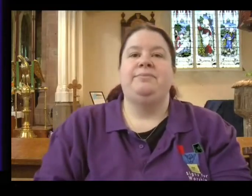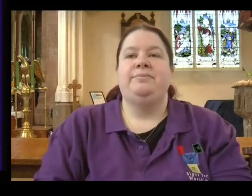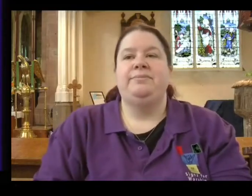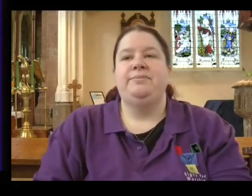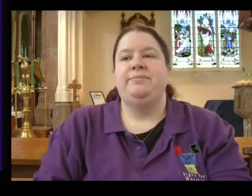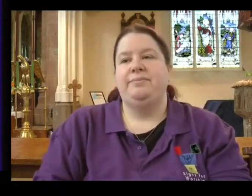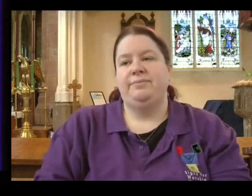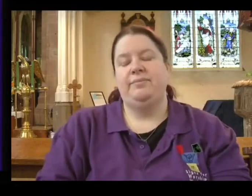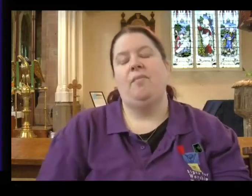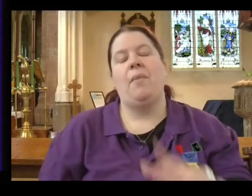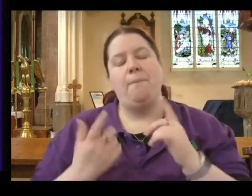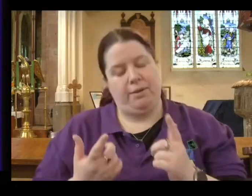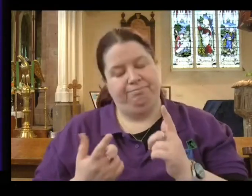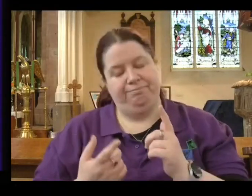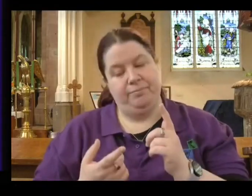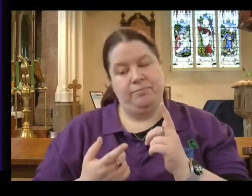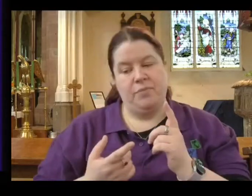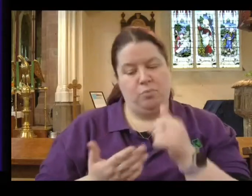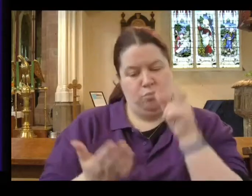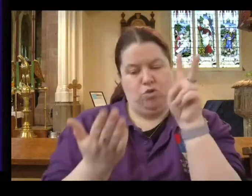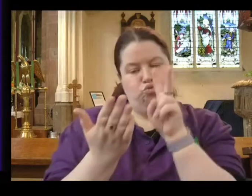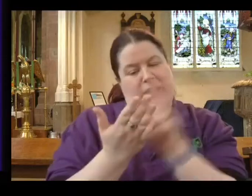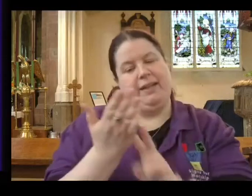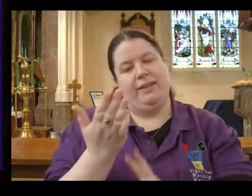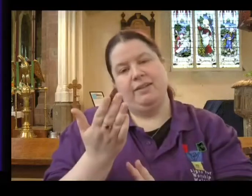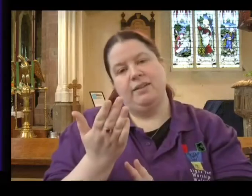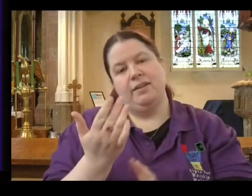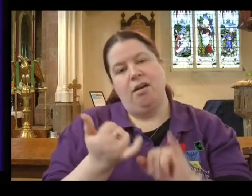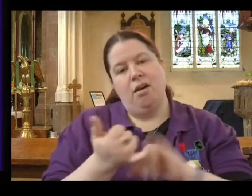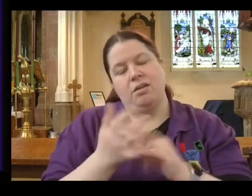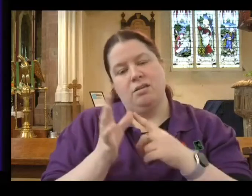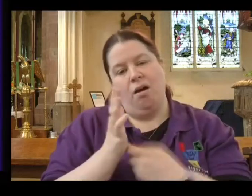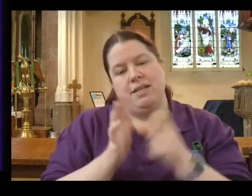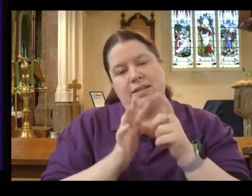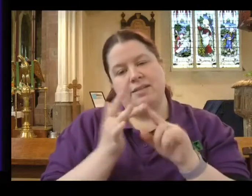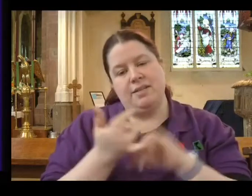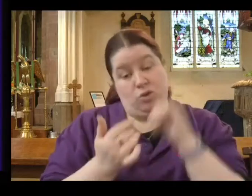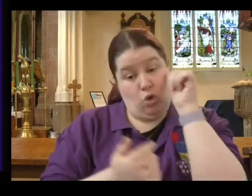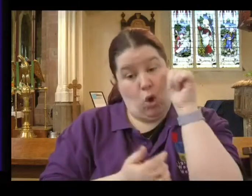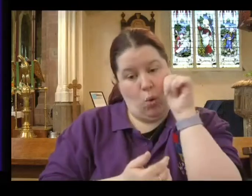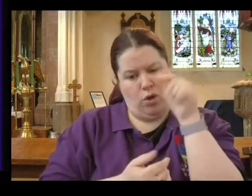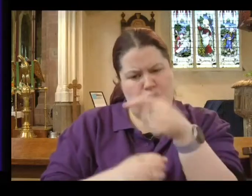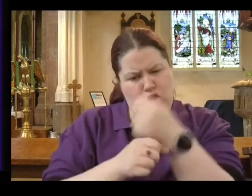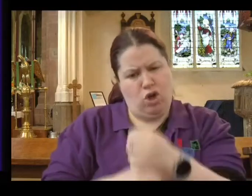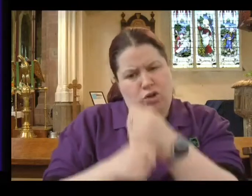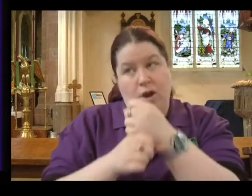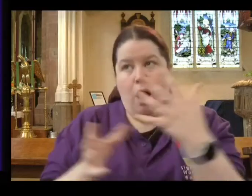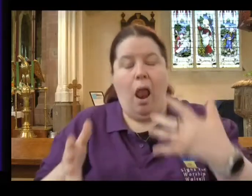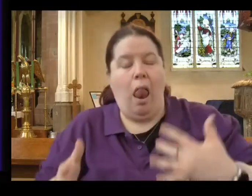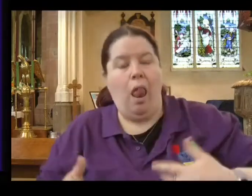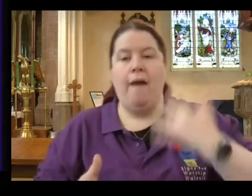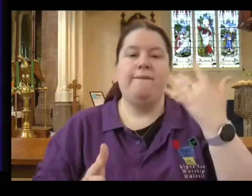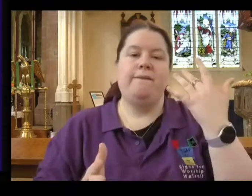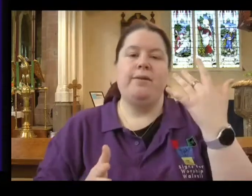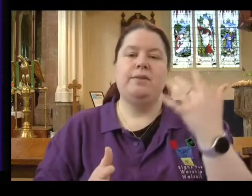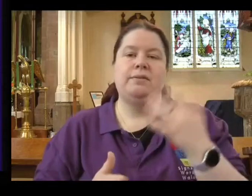Now the funny thing is, in all of this, as we read in this letter, Sardis is known as a church for being alive. In